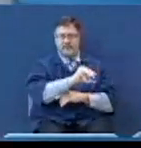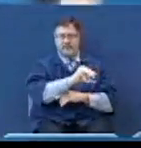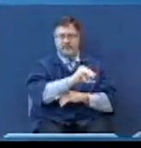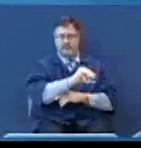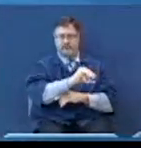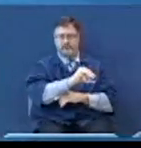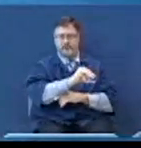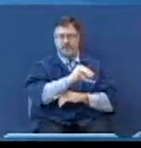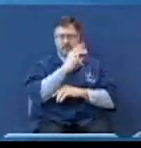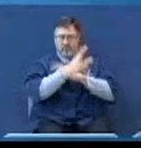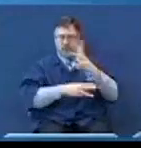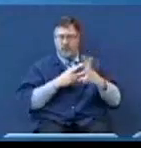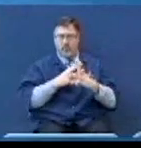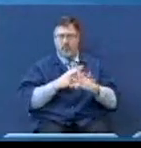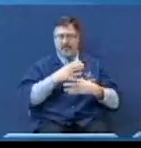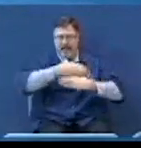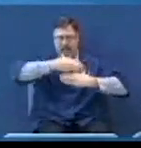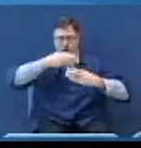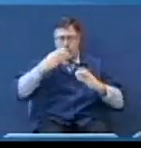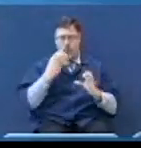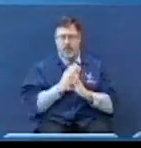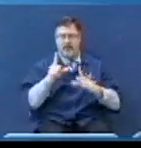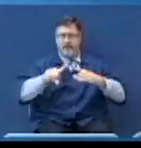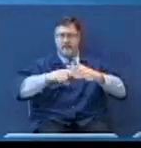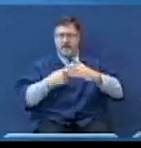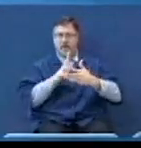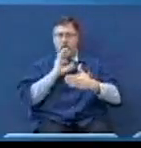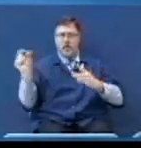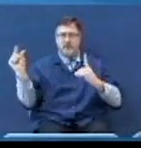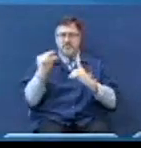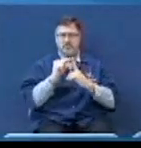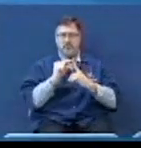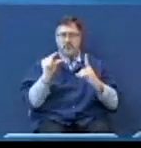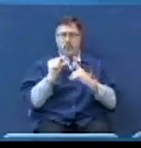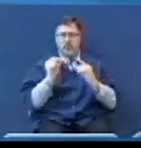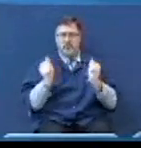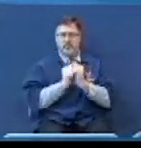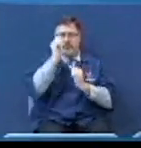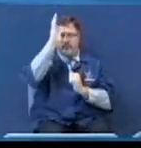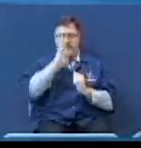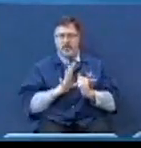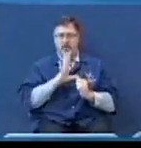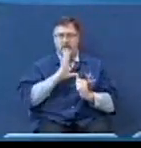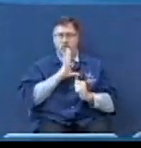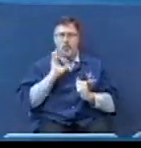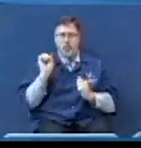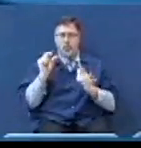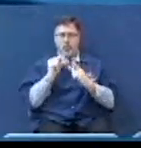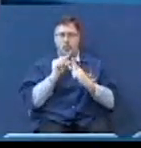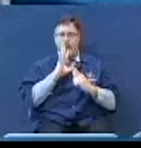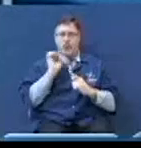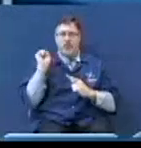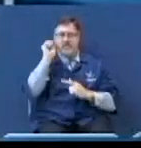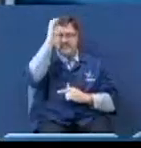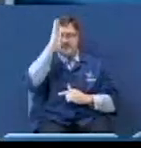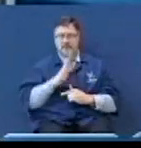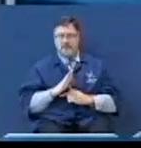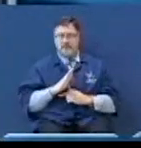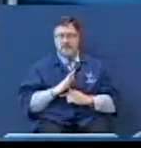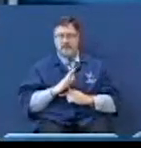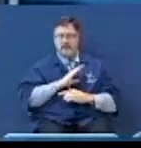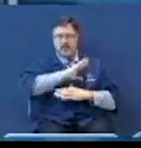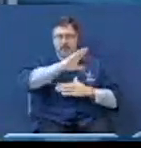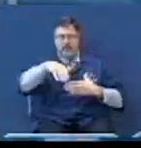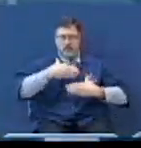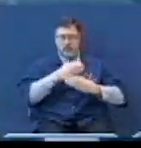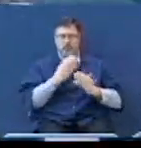the world that he created in the beginning was the word and the word was with God and the word was God. All things